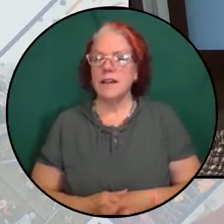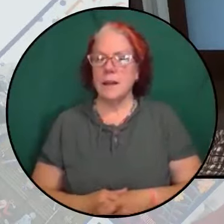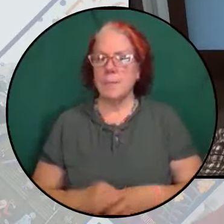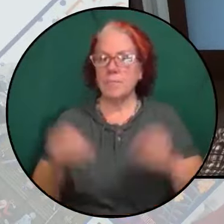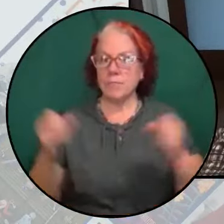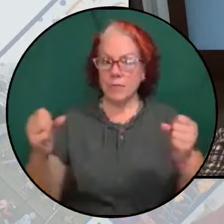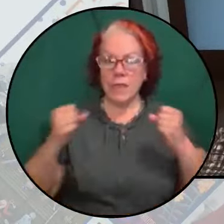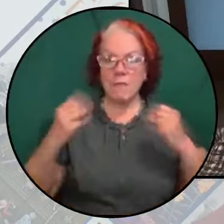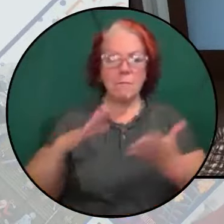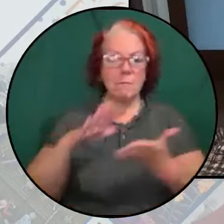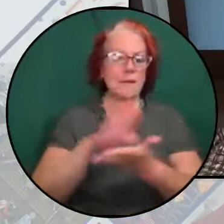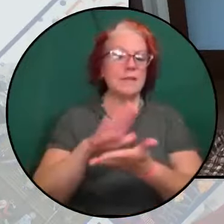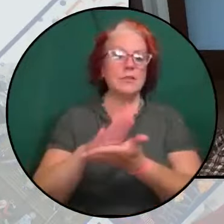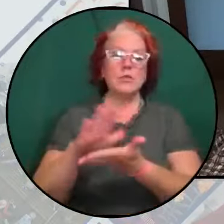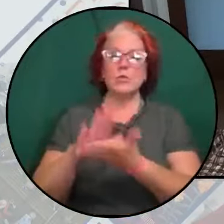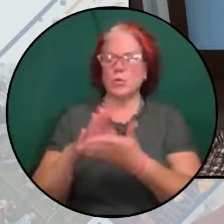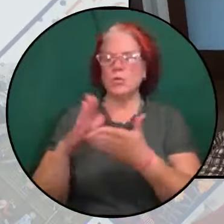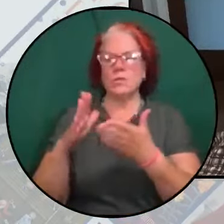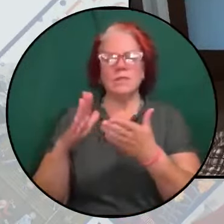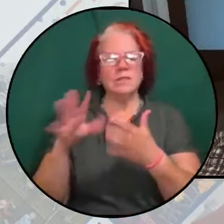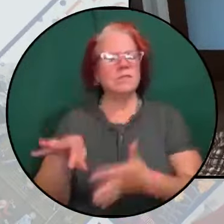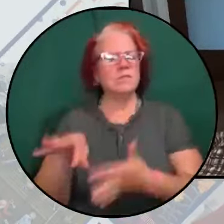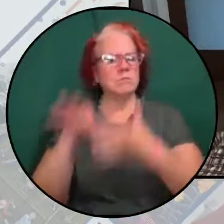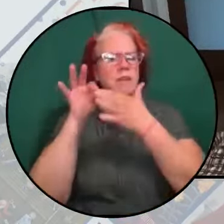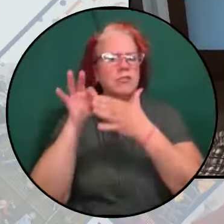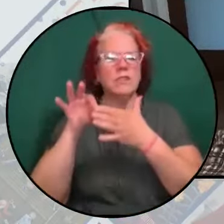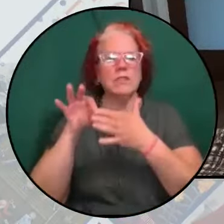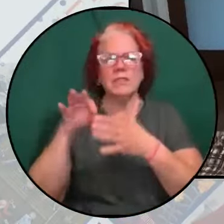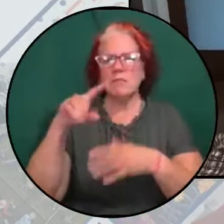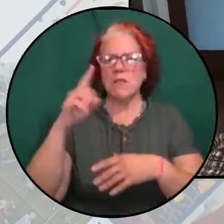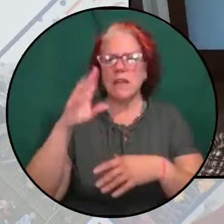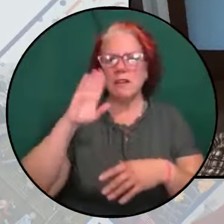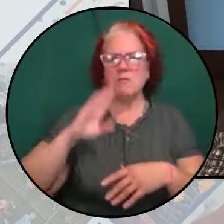particularly black and brown communities.